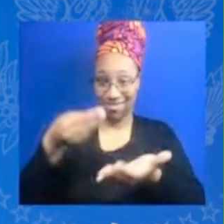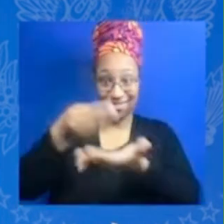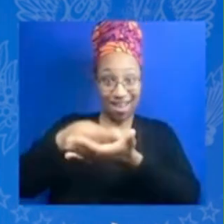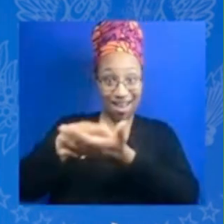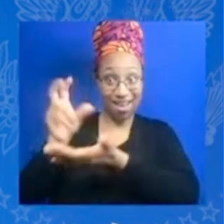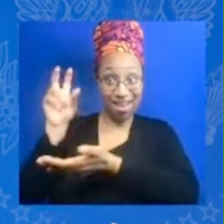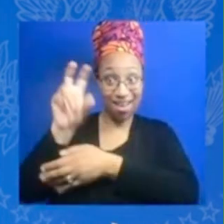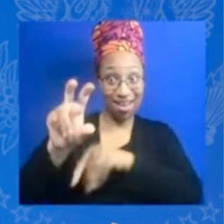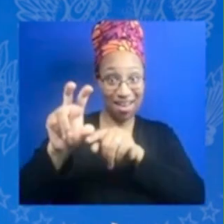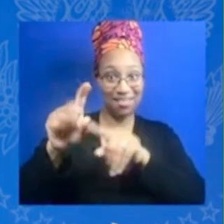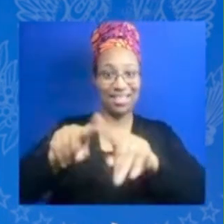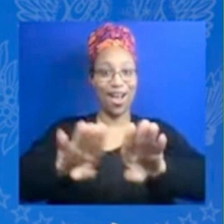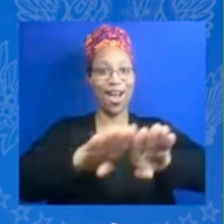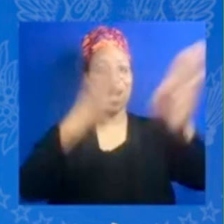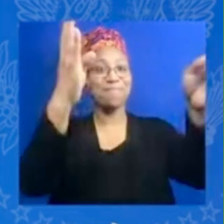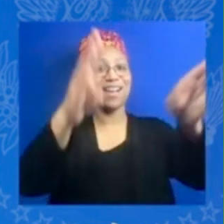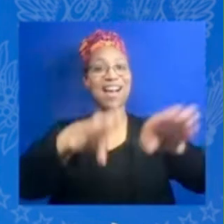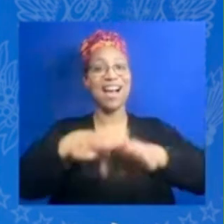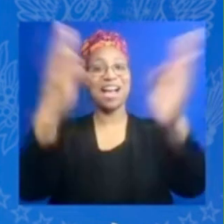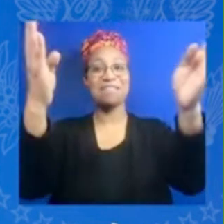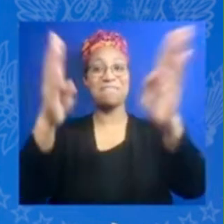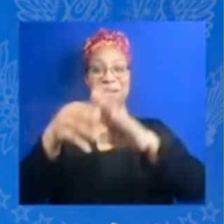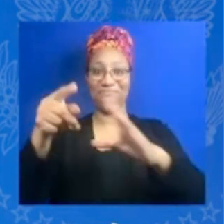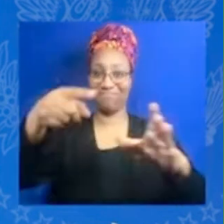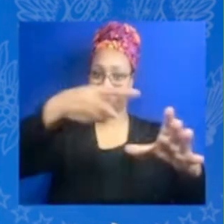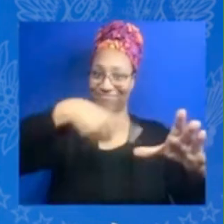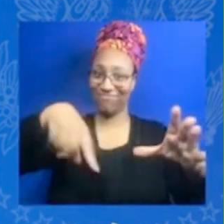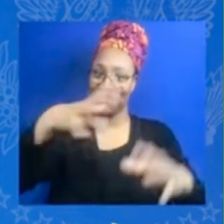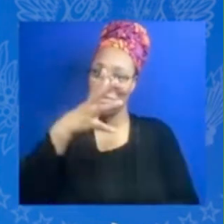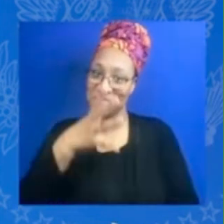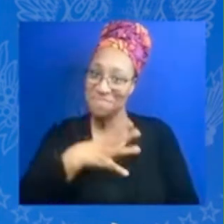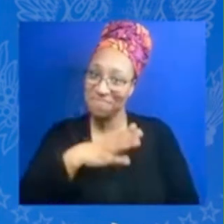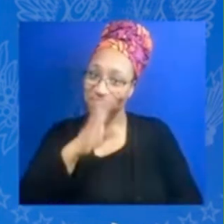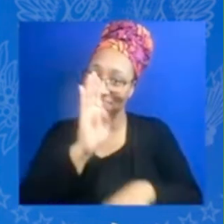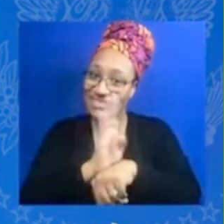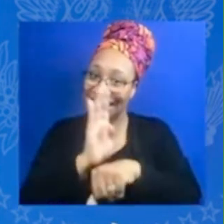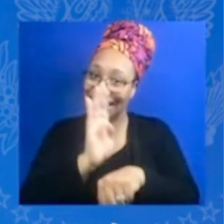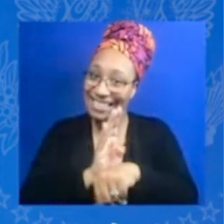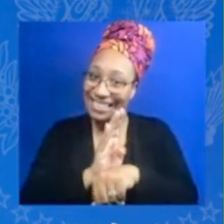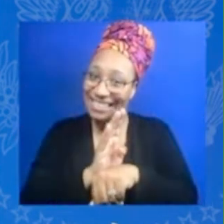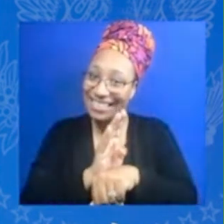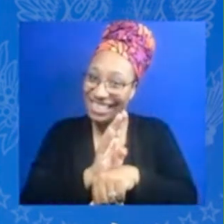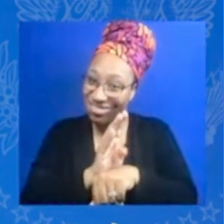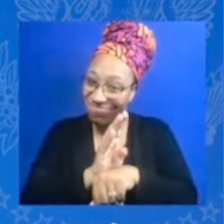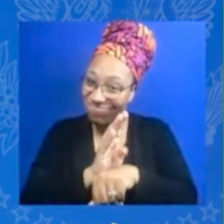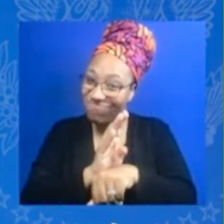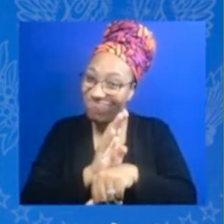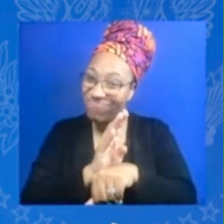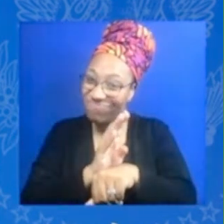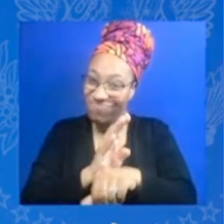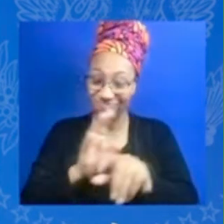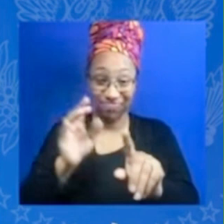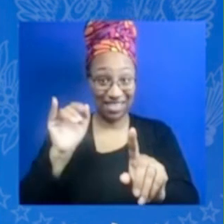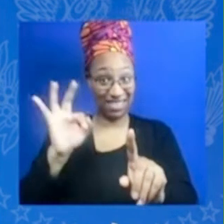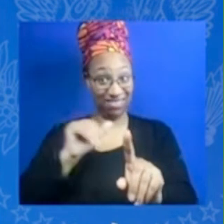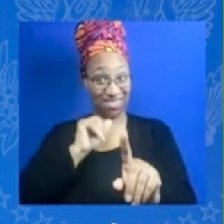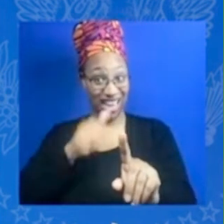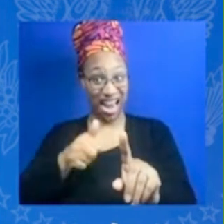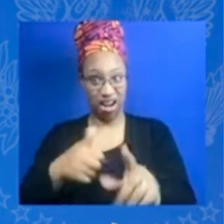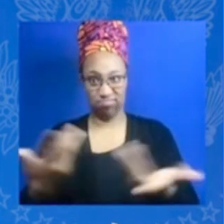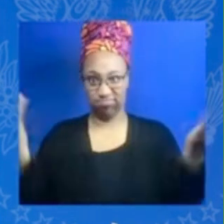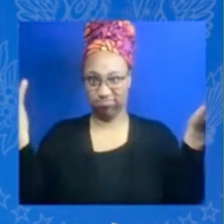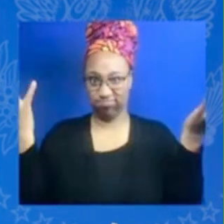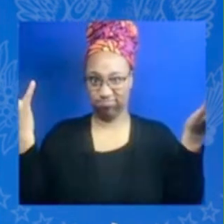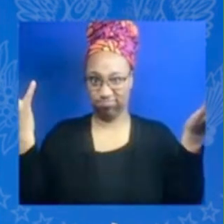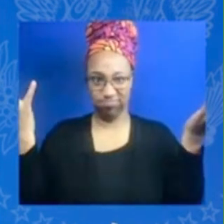because we're not investing enough in our women businesses to help them create the jobs that we know that they can uh and so on that i think you know maybe